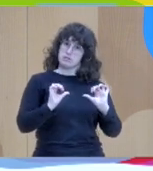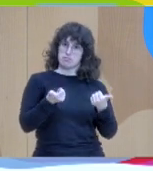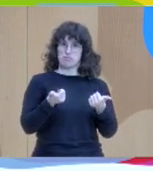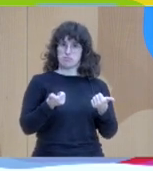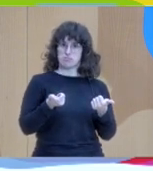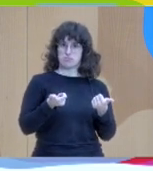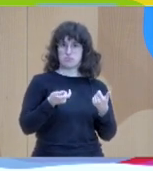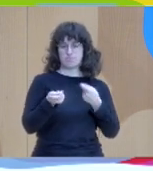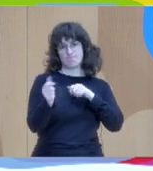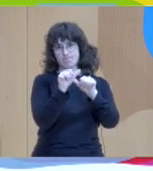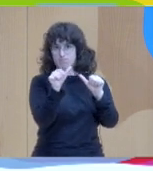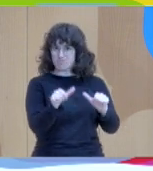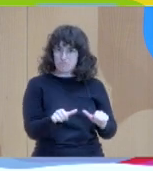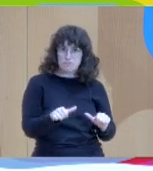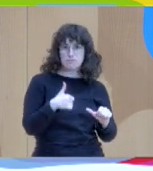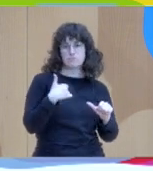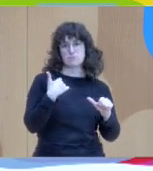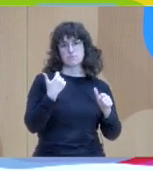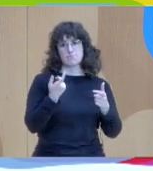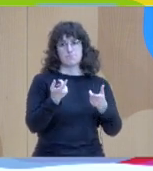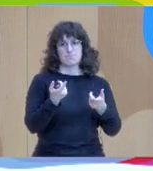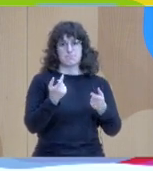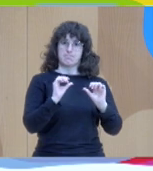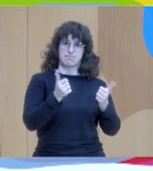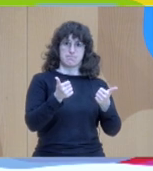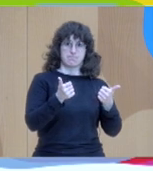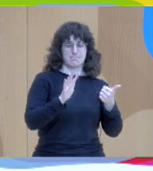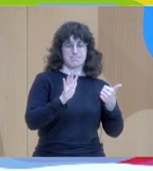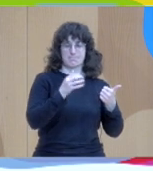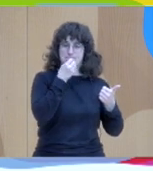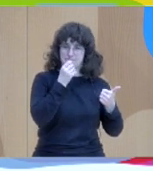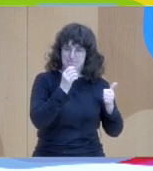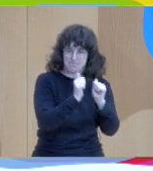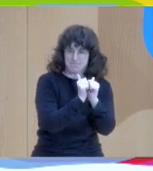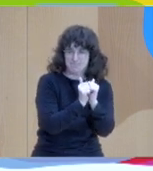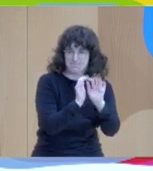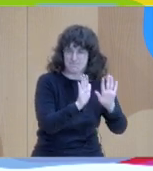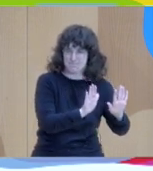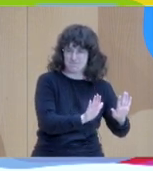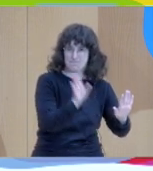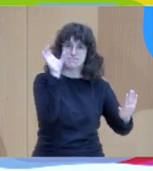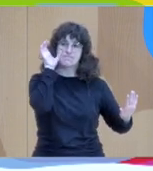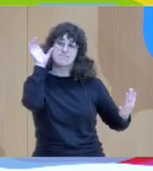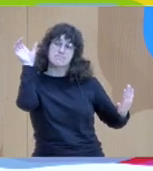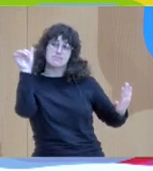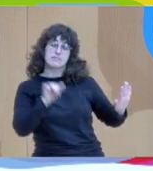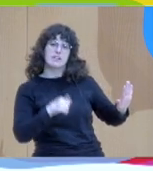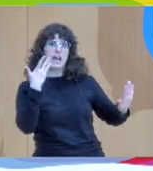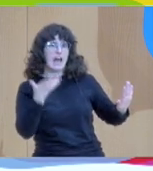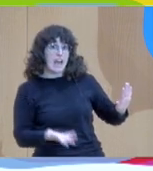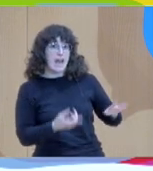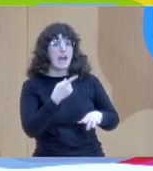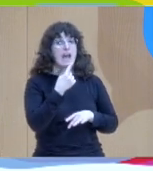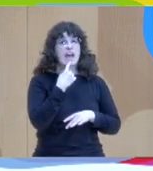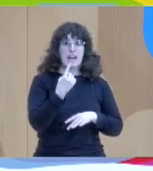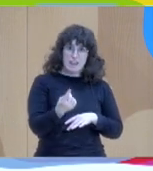of waiting and listening and he said okay don't put your best means of control into action